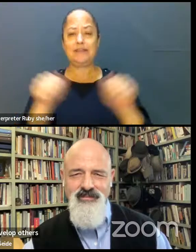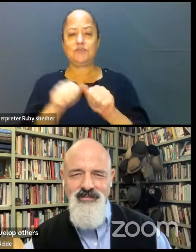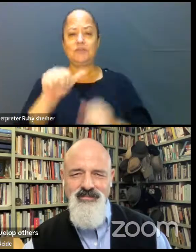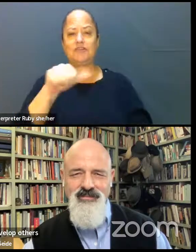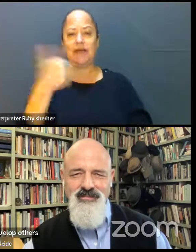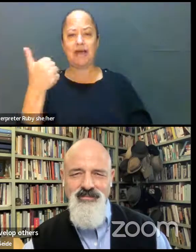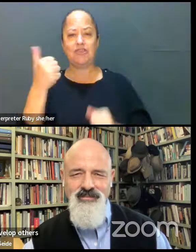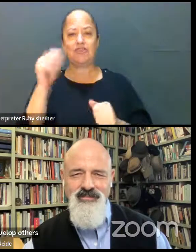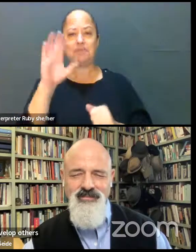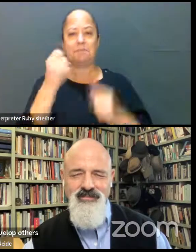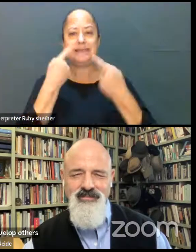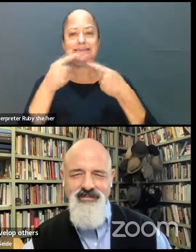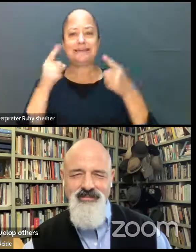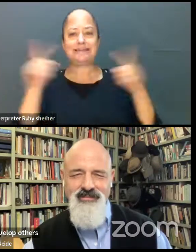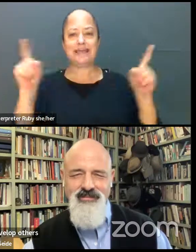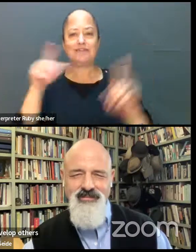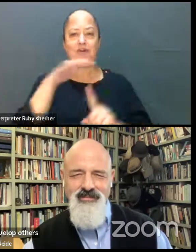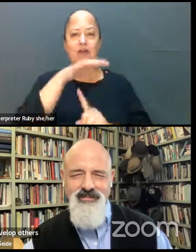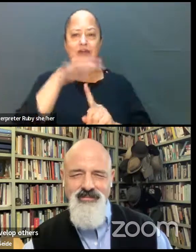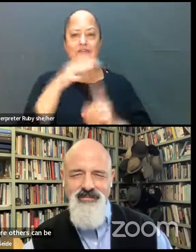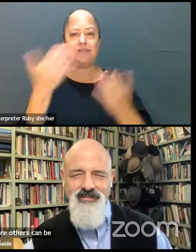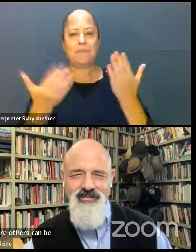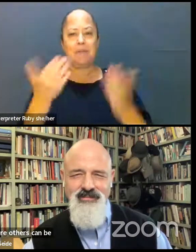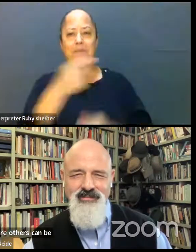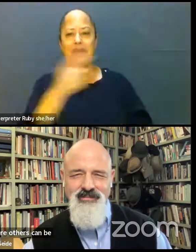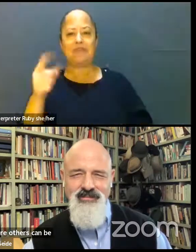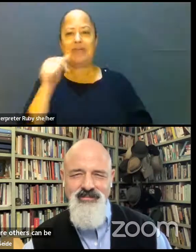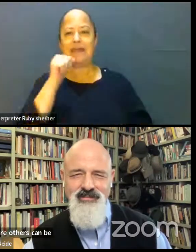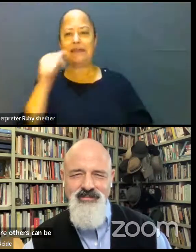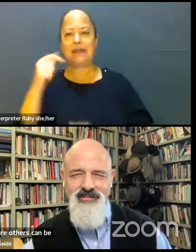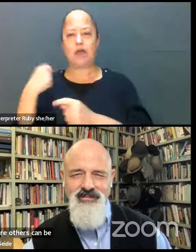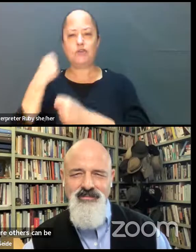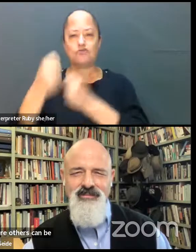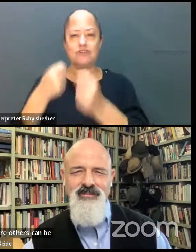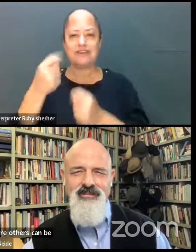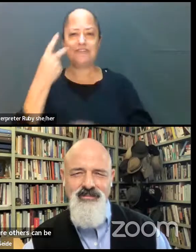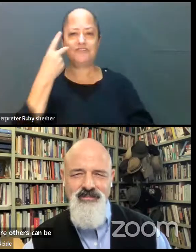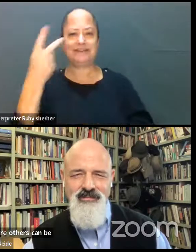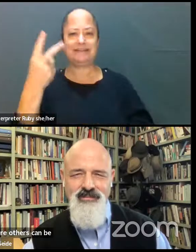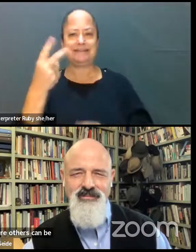successful in environments where they may not have traditionally seen themselves.